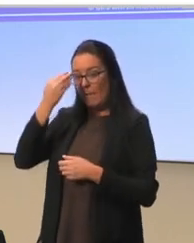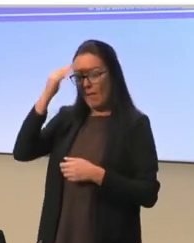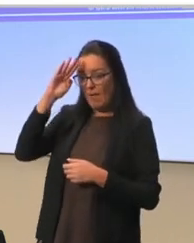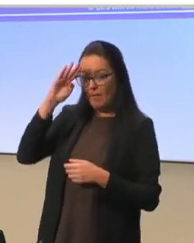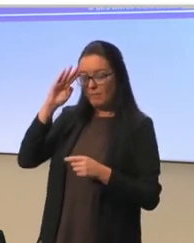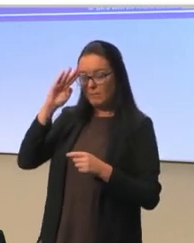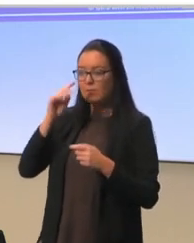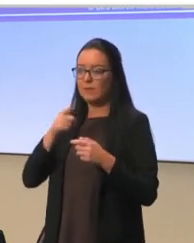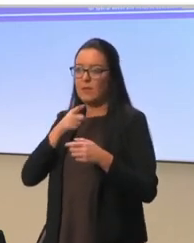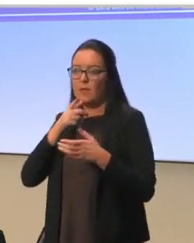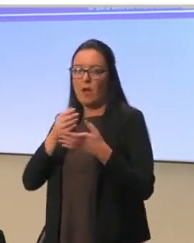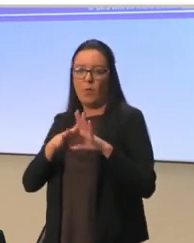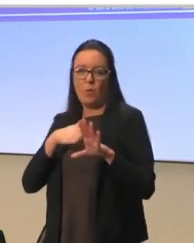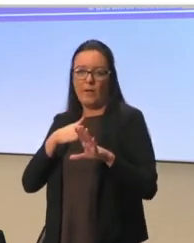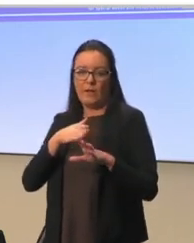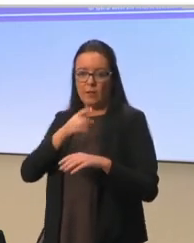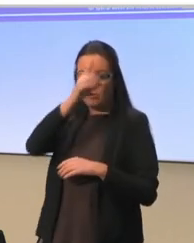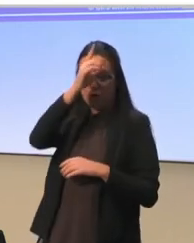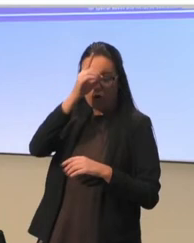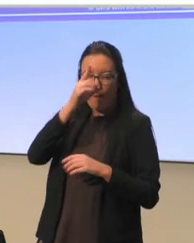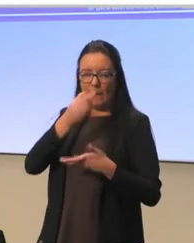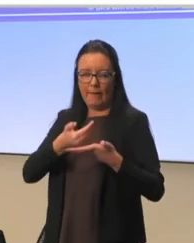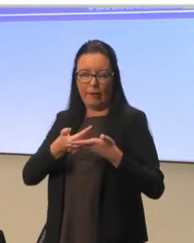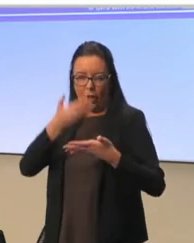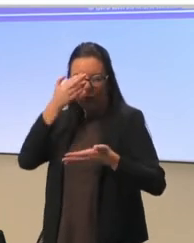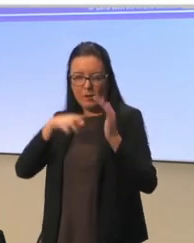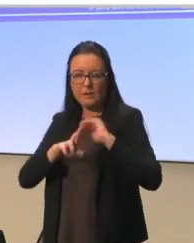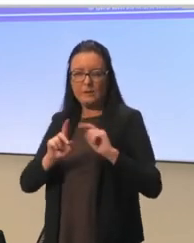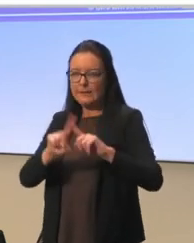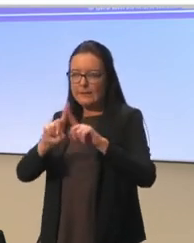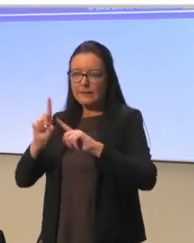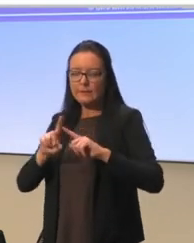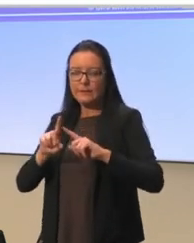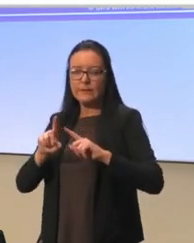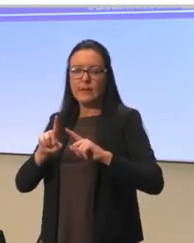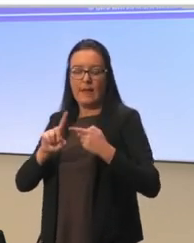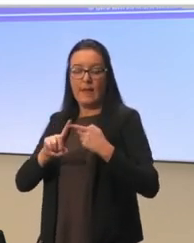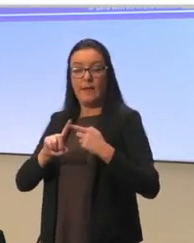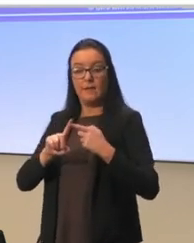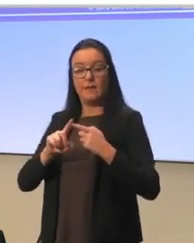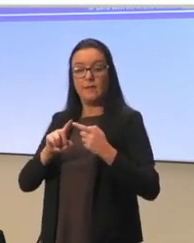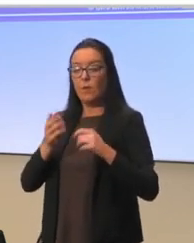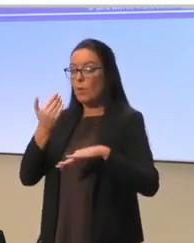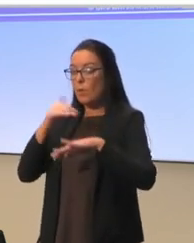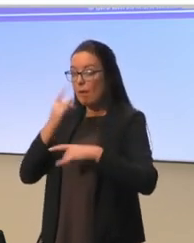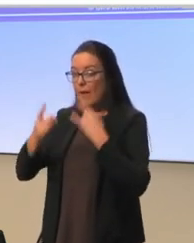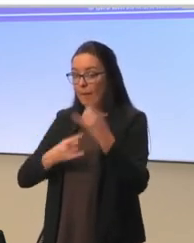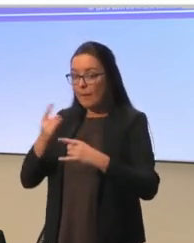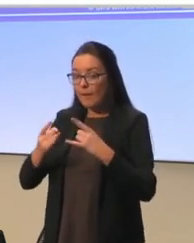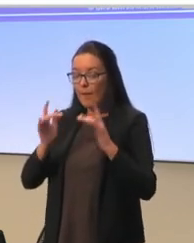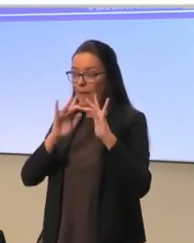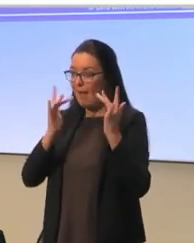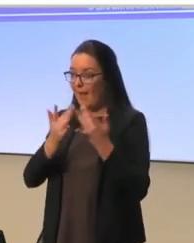learners from Bulgaria and Germany. And it was very, we did that online, and we had interpretation. It was a very